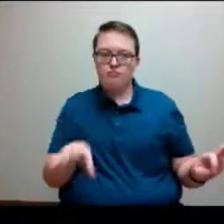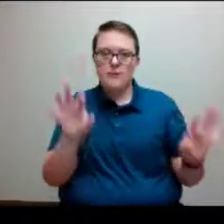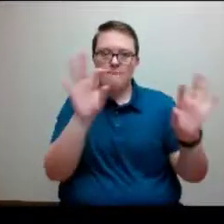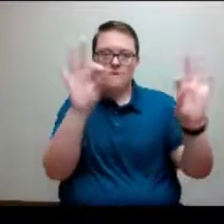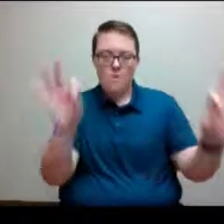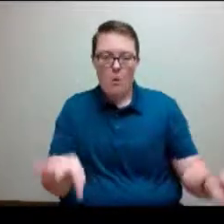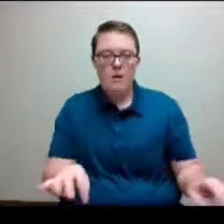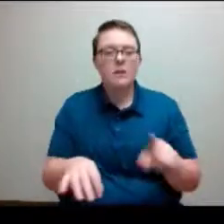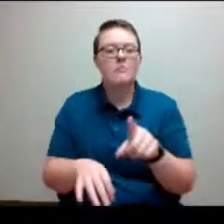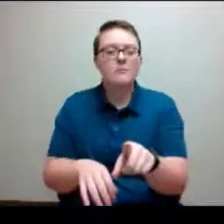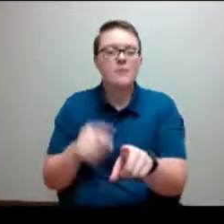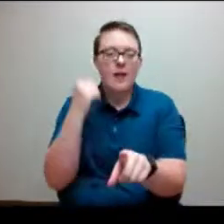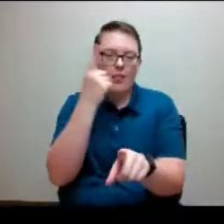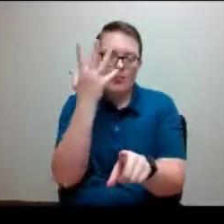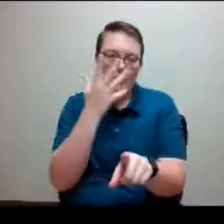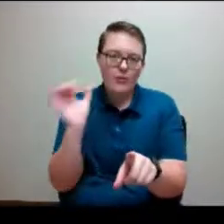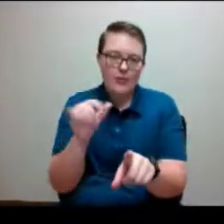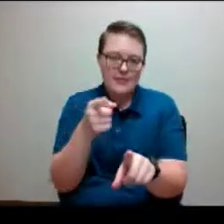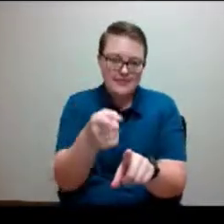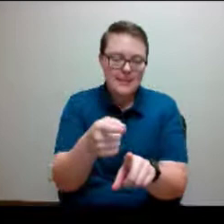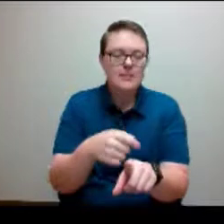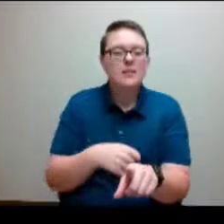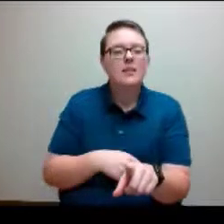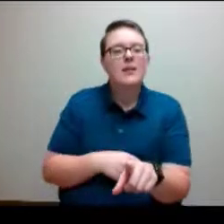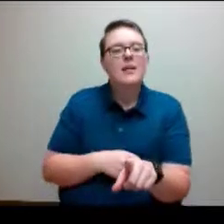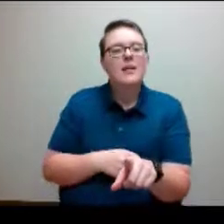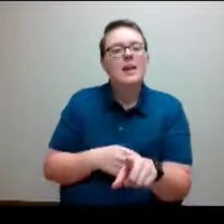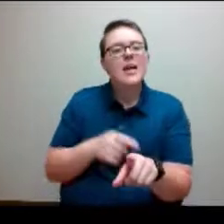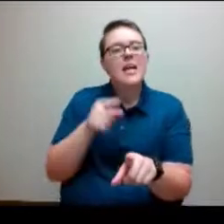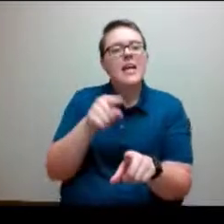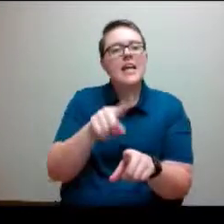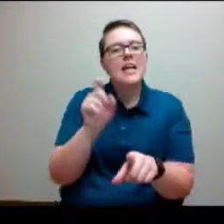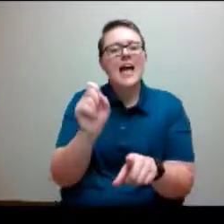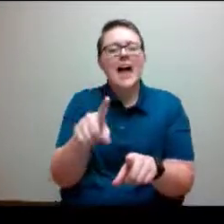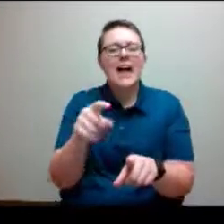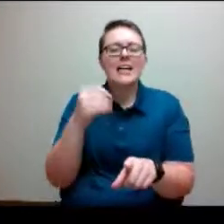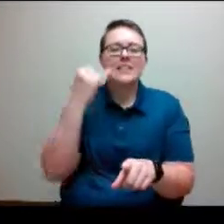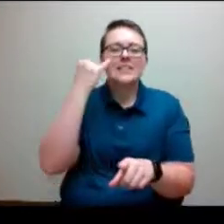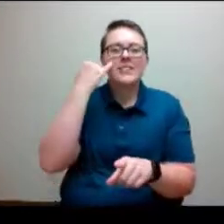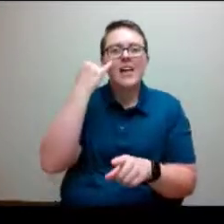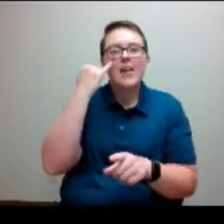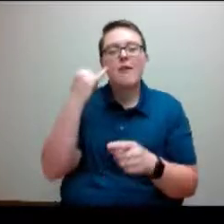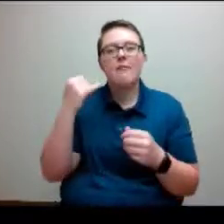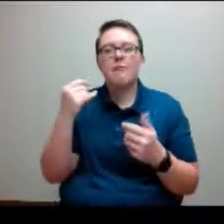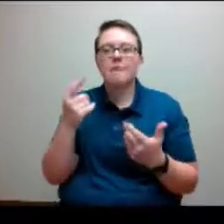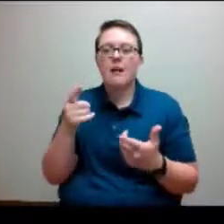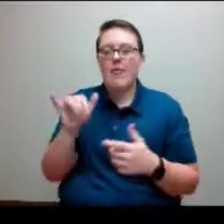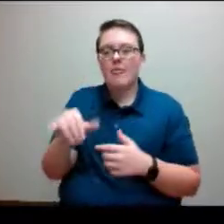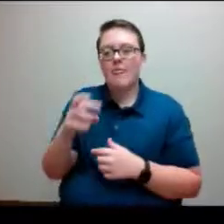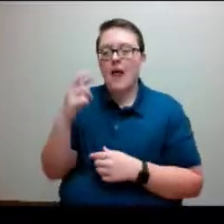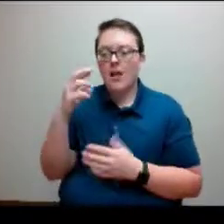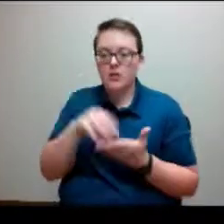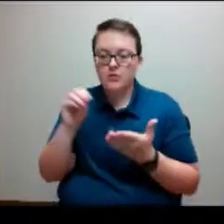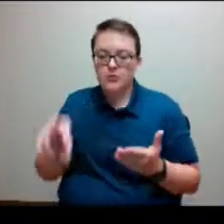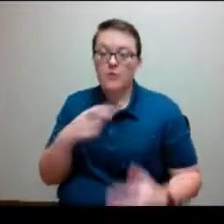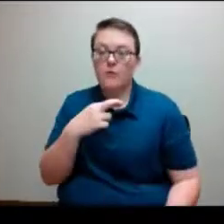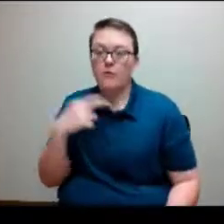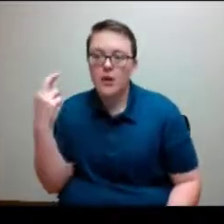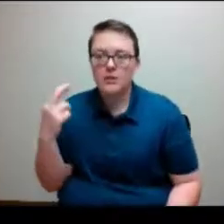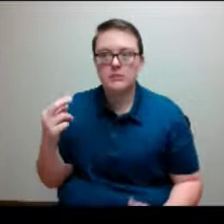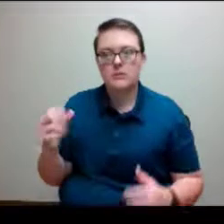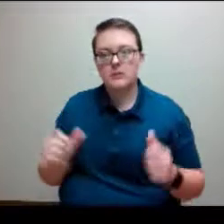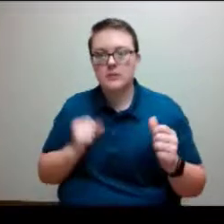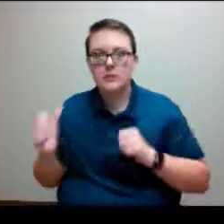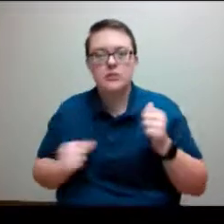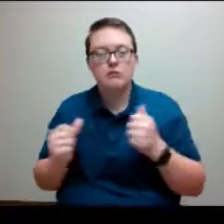life or property call. That whole section is a little bit longer now. We provided some more guidance there, but I left it short on